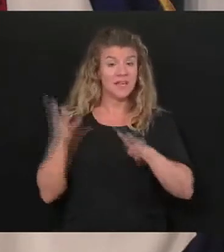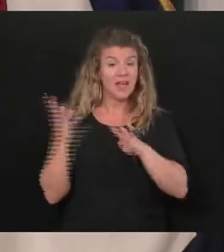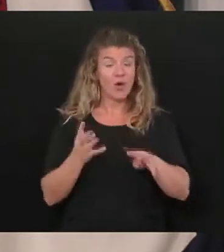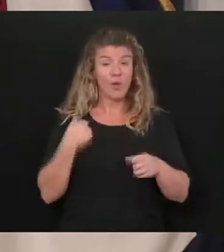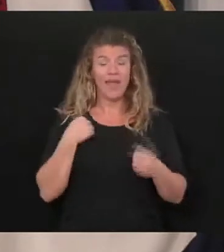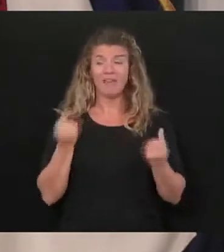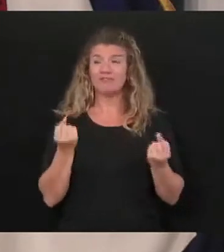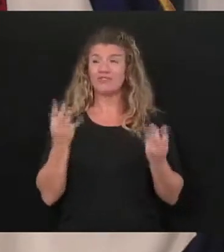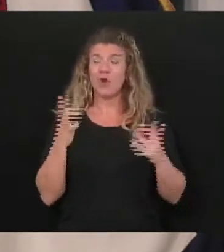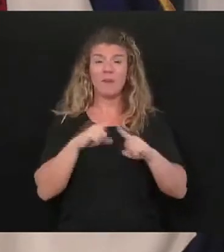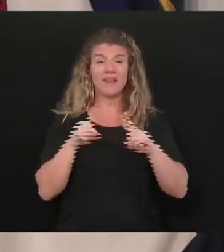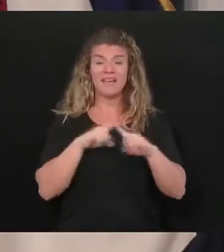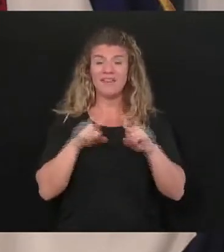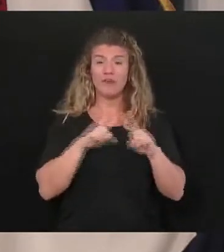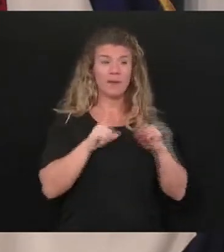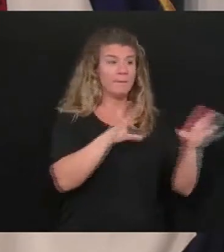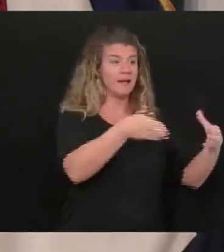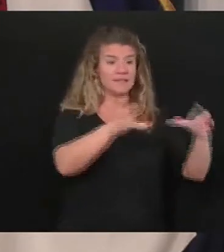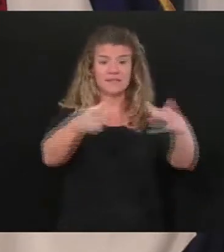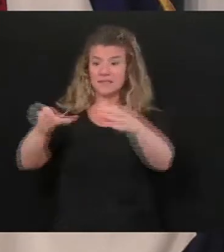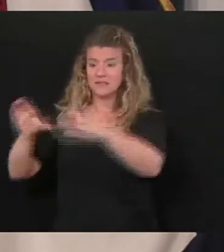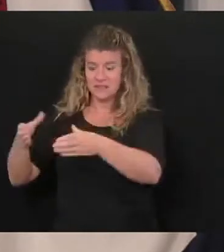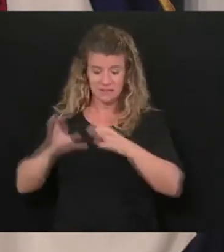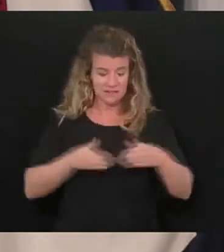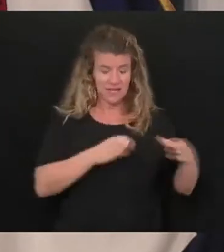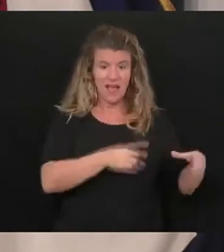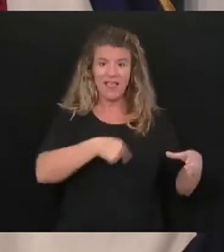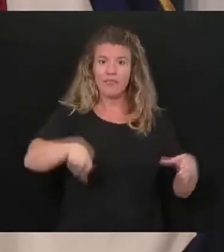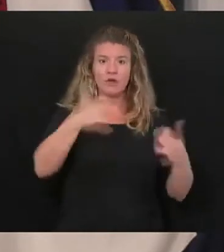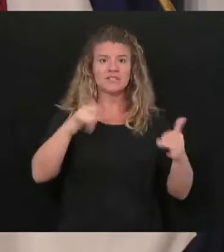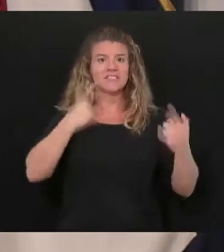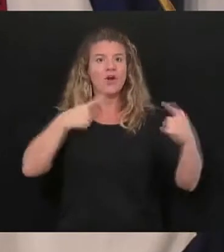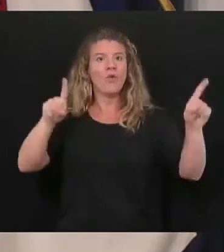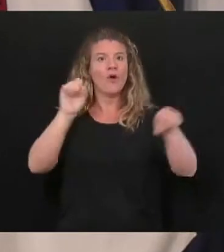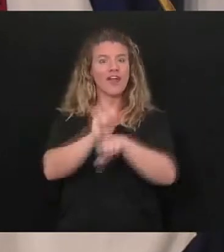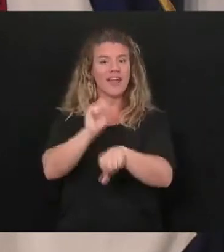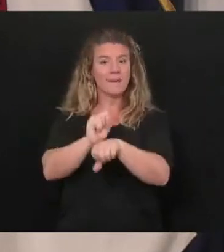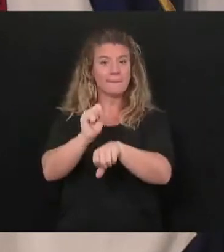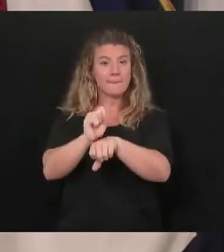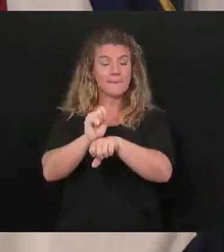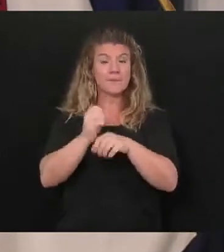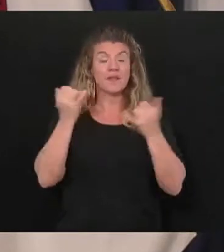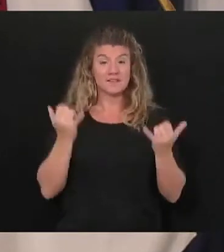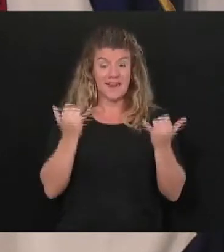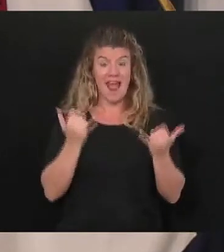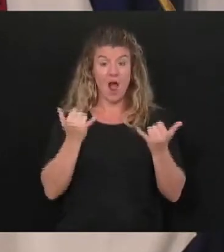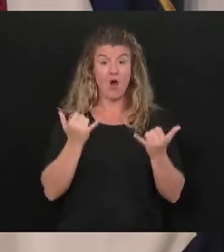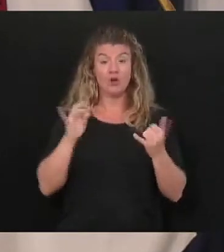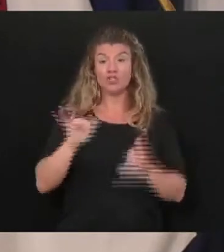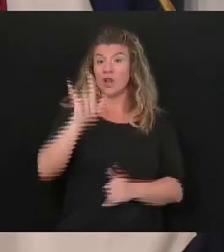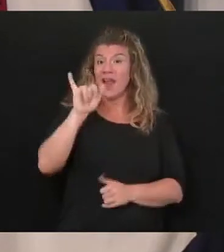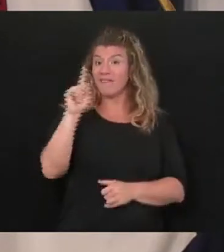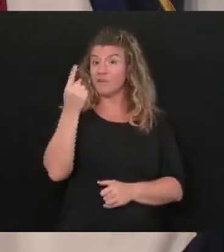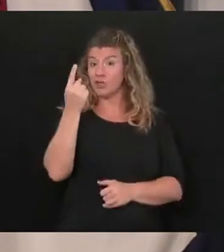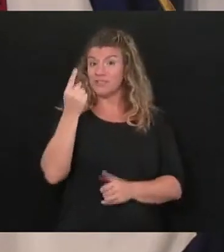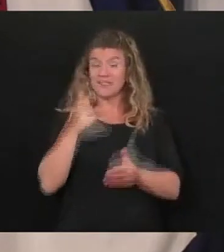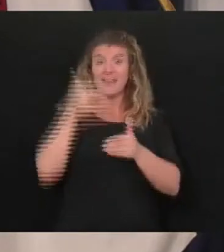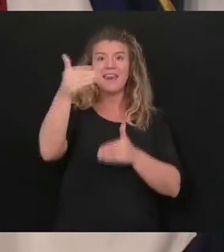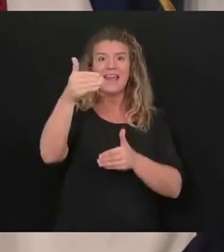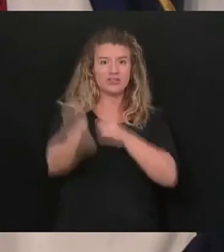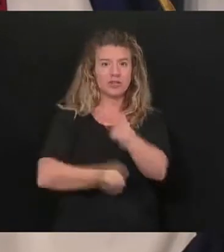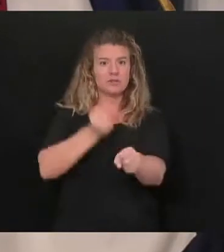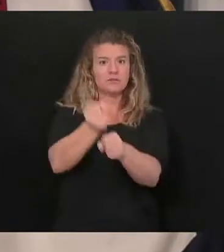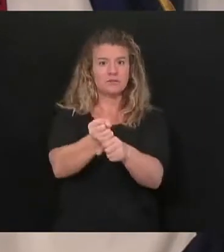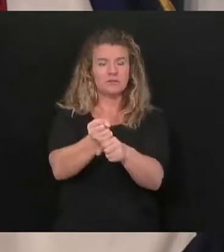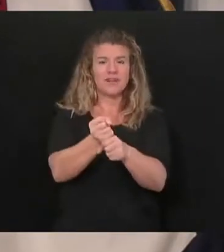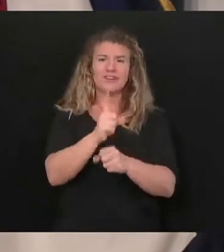parts of West Virginia continued to work. Now, as we go into the next year, beginning July 1st, sure,